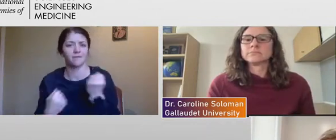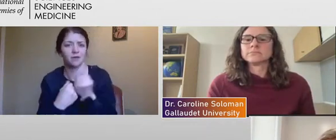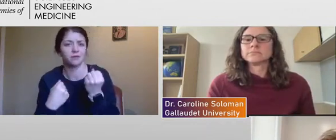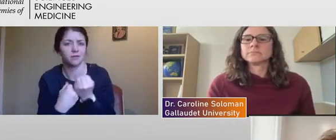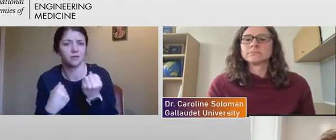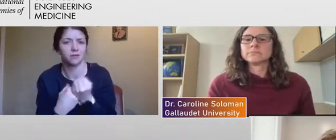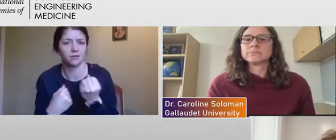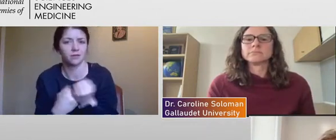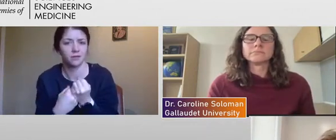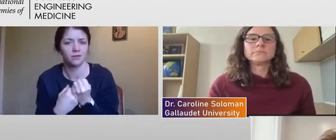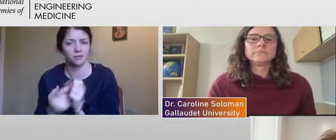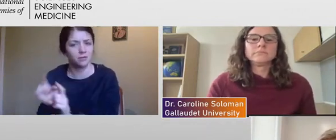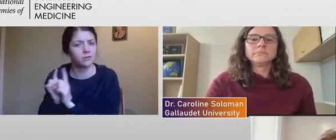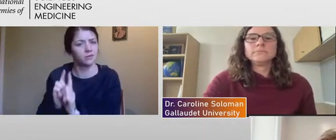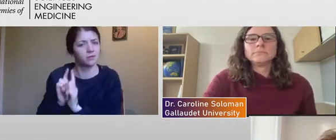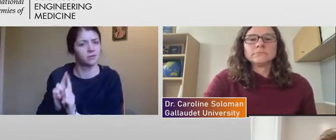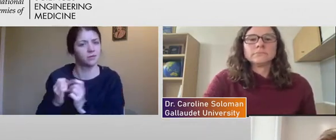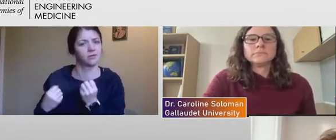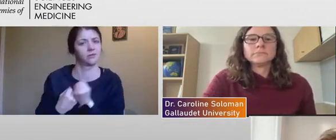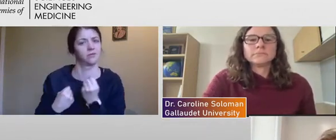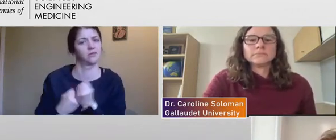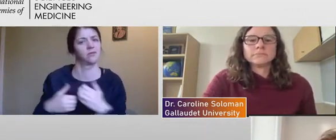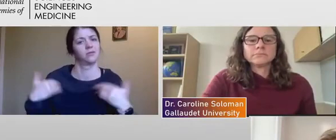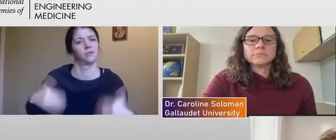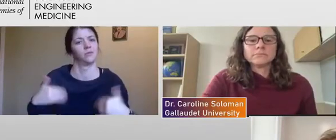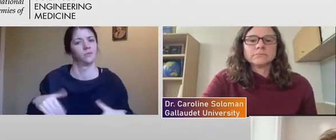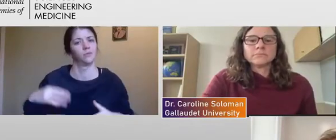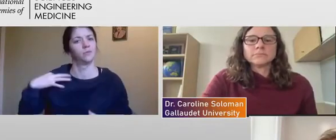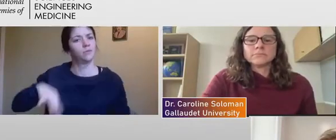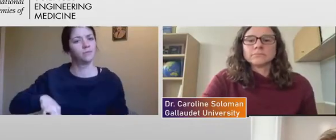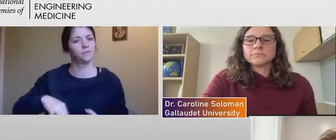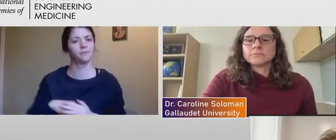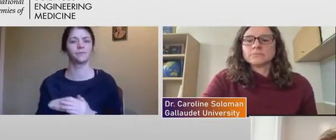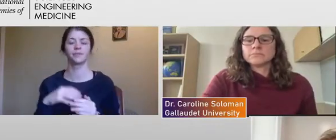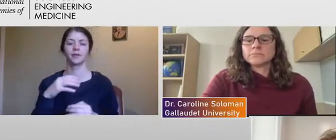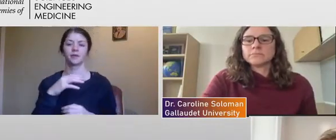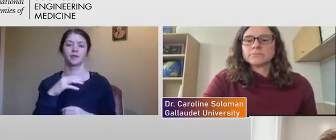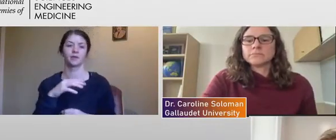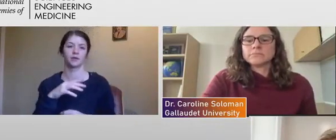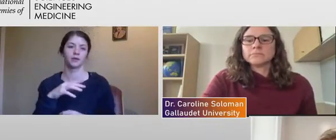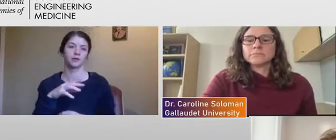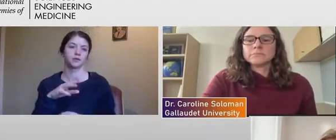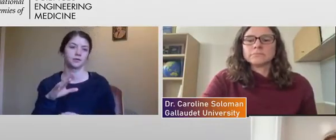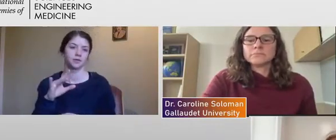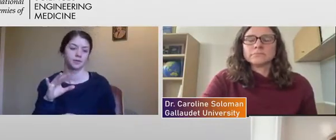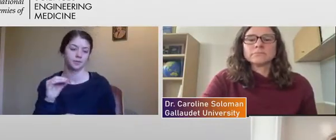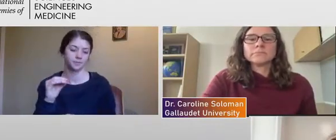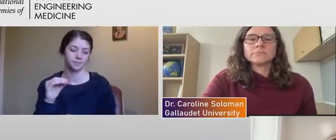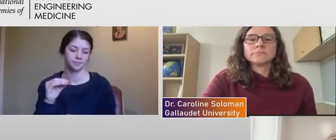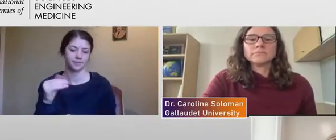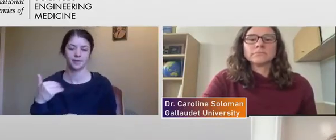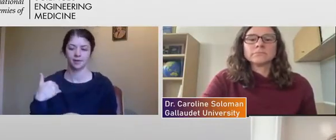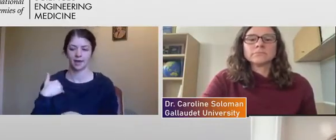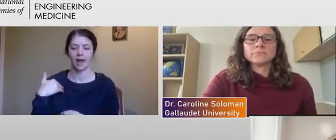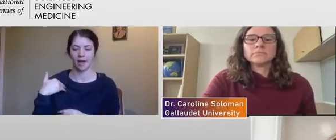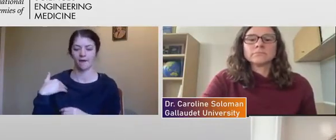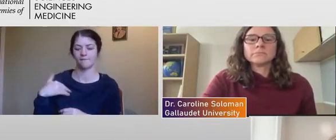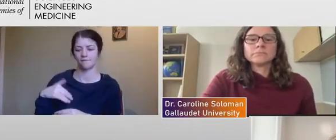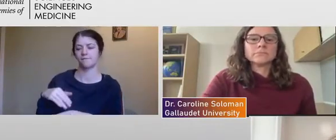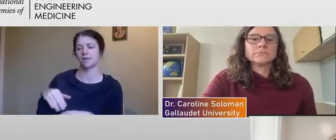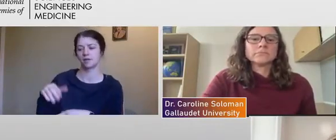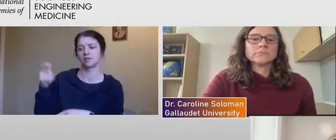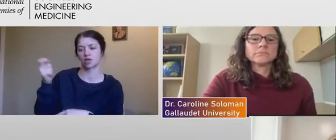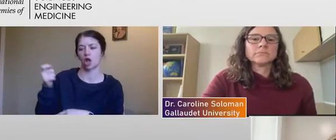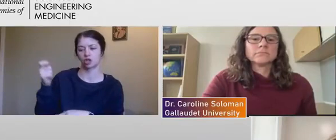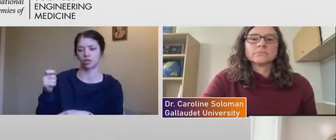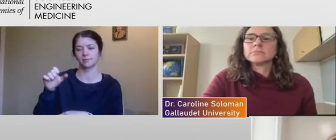from that end. Um, I'm, you know, um, co-PI and the, um, scholarships and STEM mentorship program. Um,